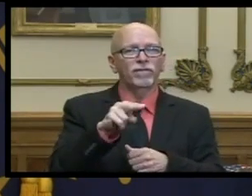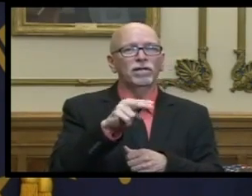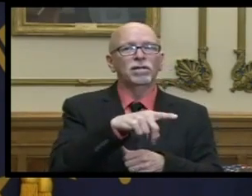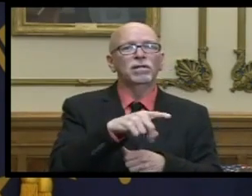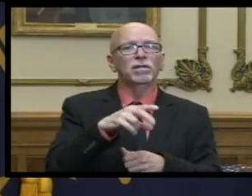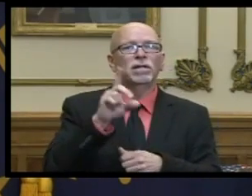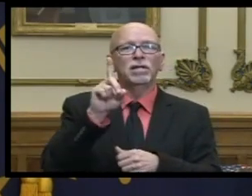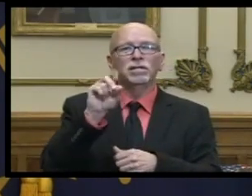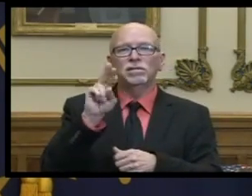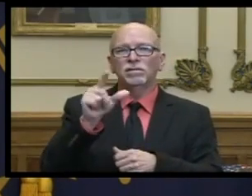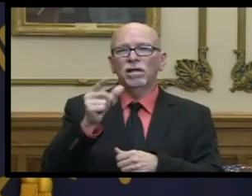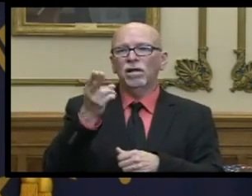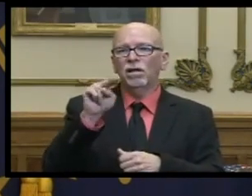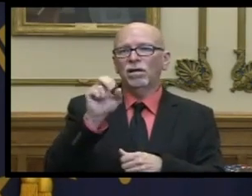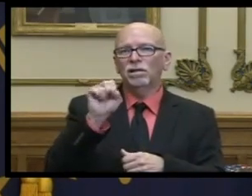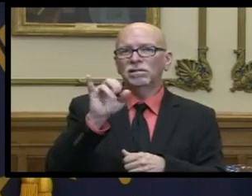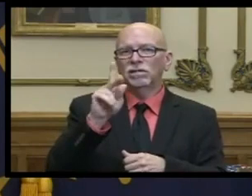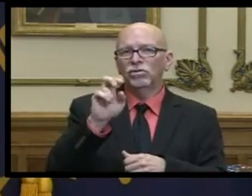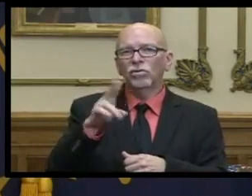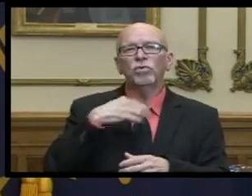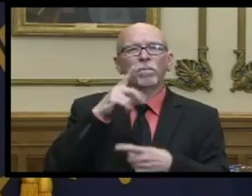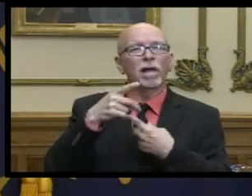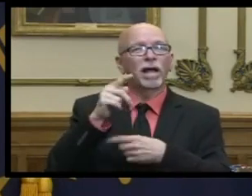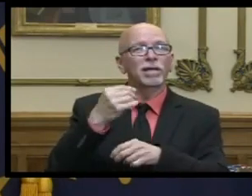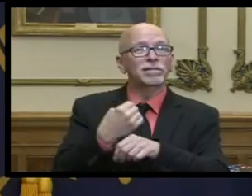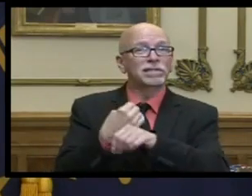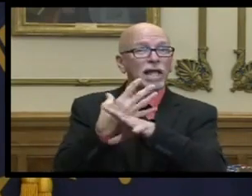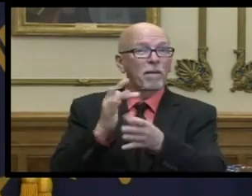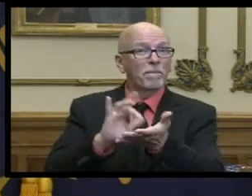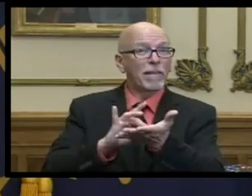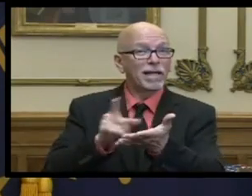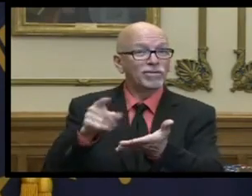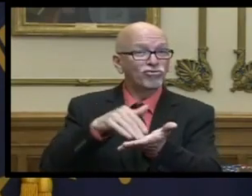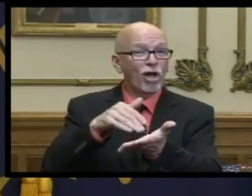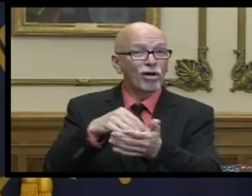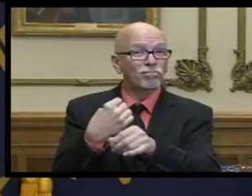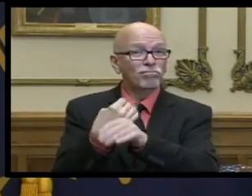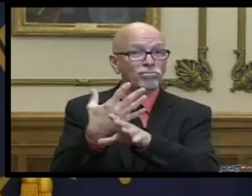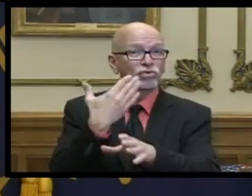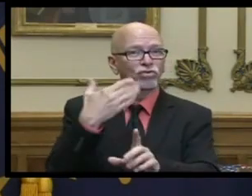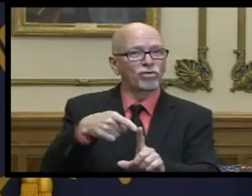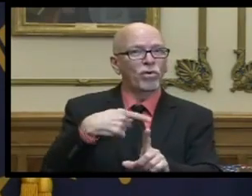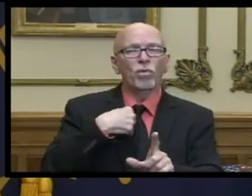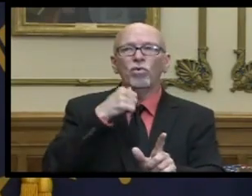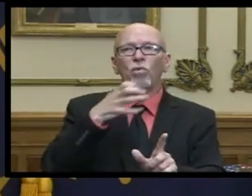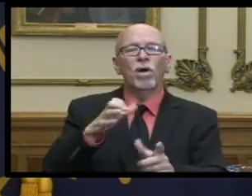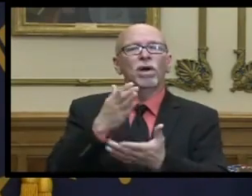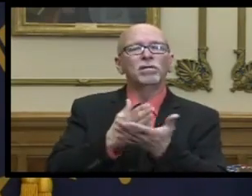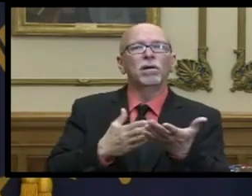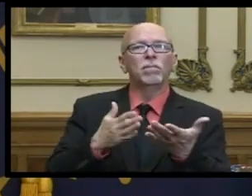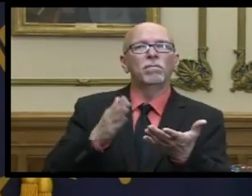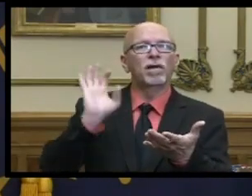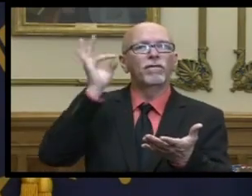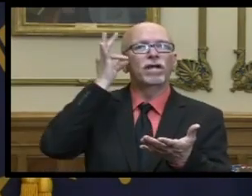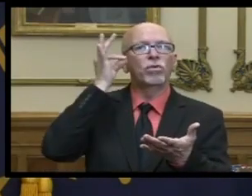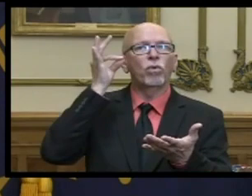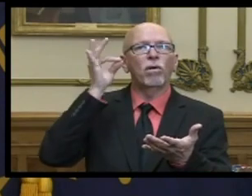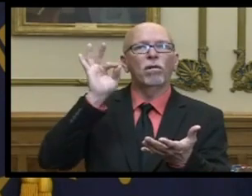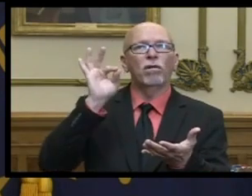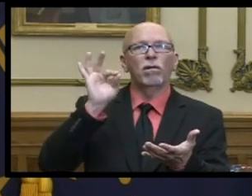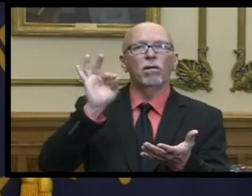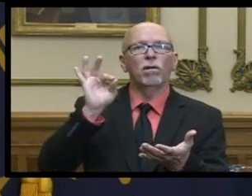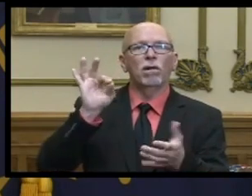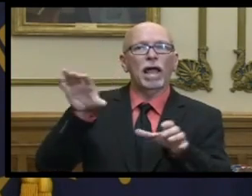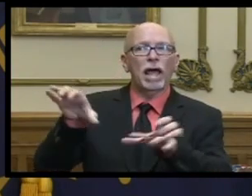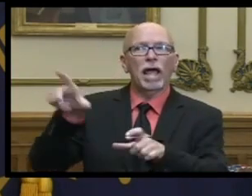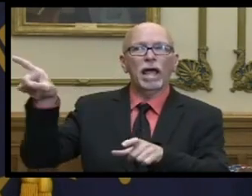doug hunsinger and we talked about how telemedicine has kind of changed as a good alternative and we don't want some of the federal uh